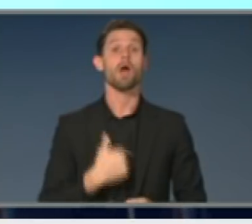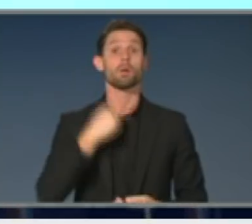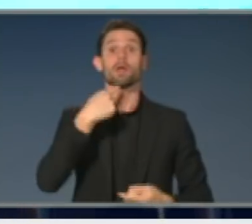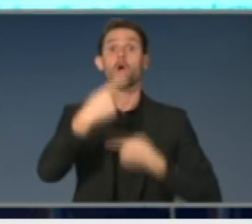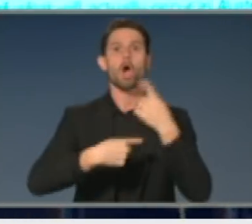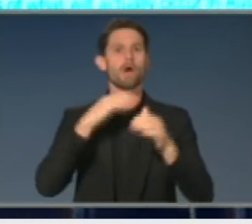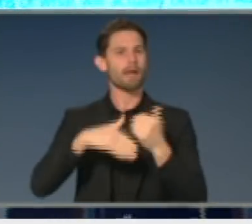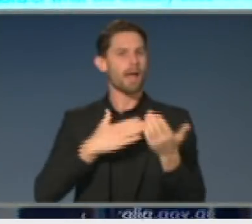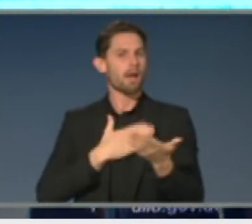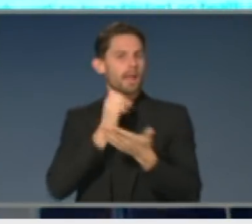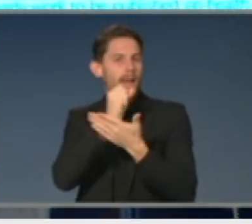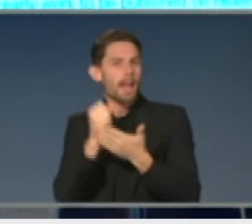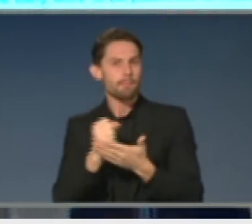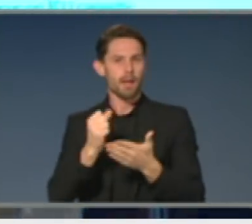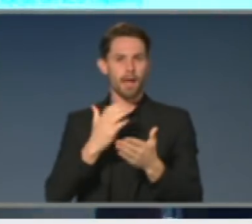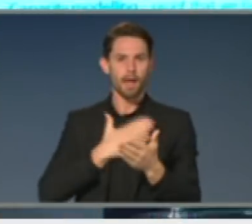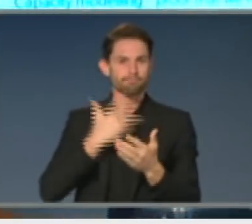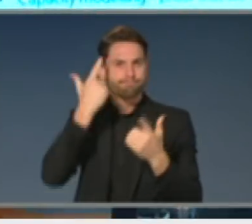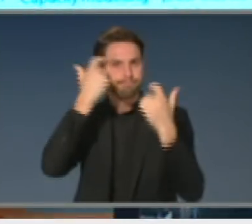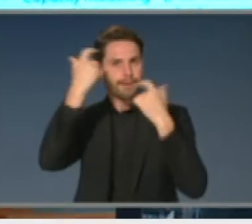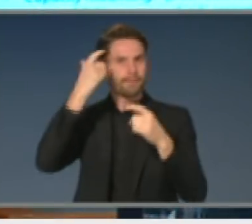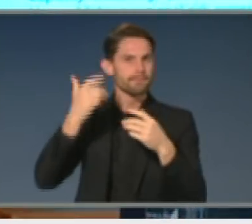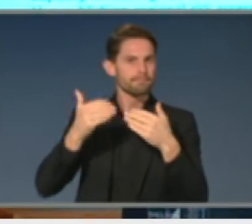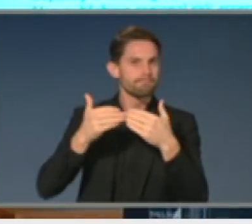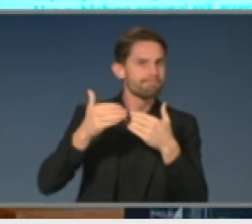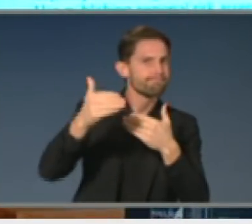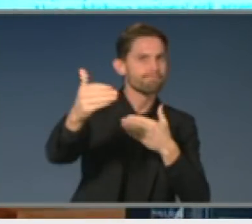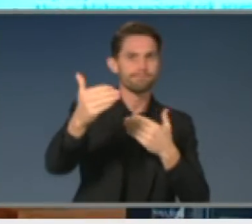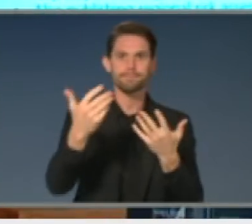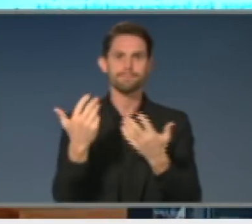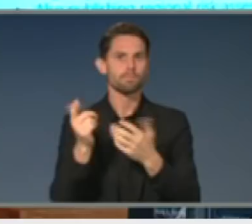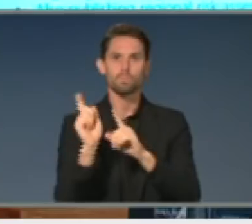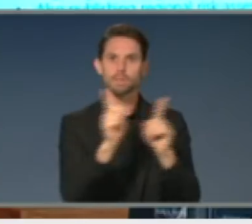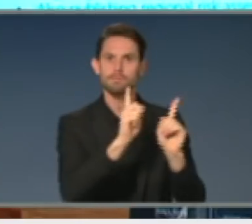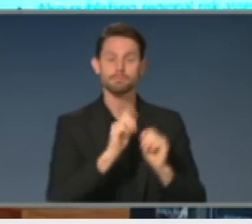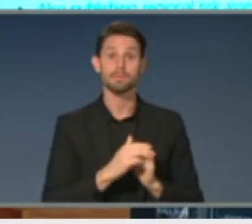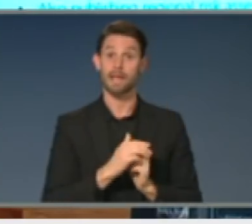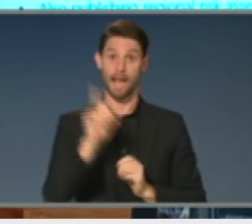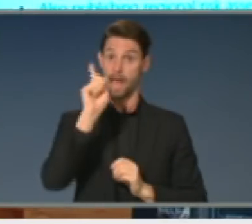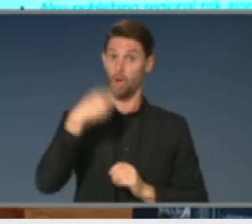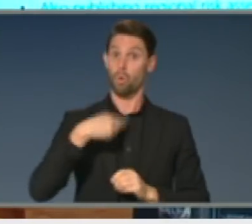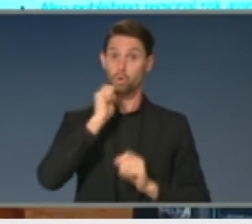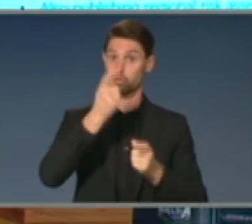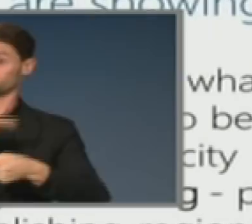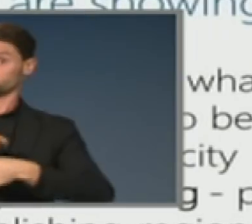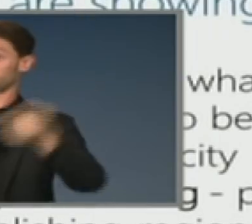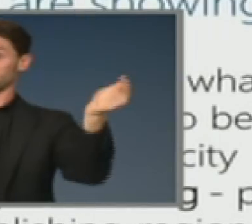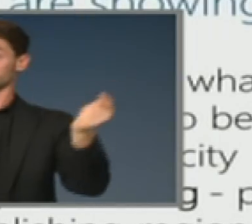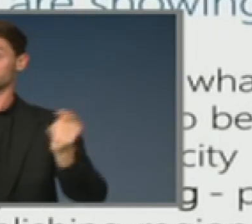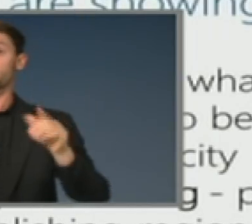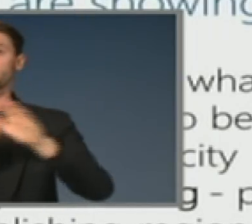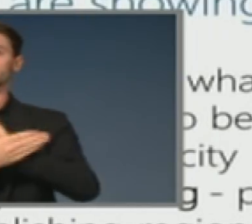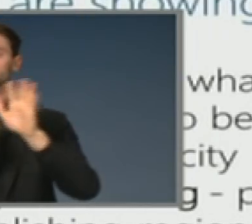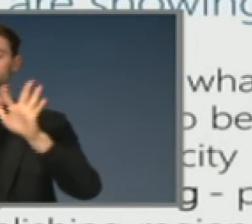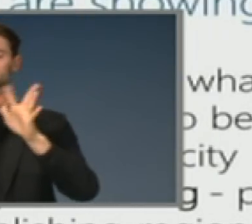Basically, this modelling, two papers are ready for release, they're ready for publication. The Doherty Institute